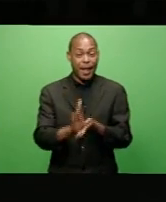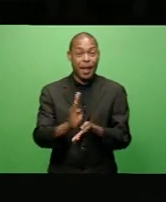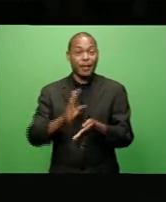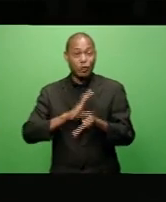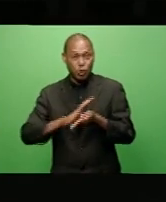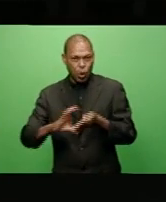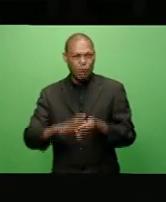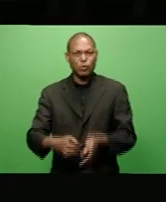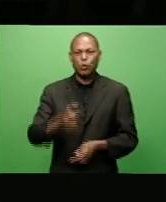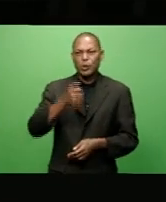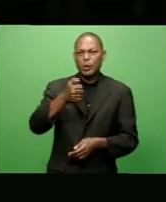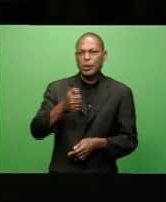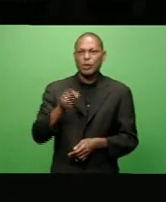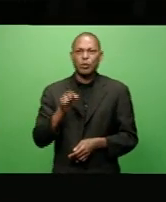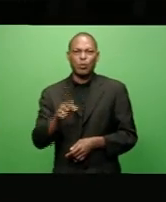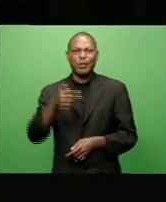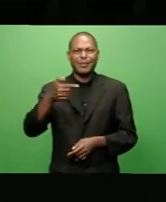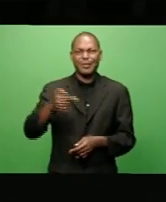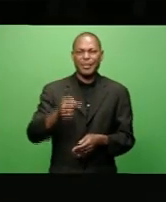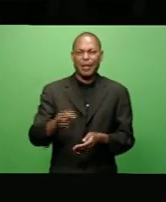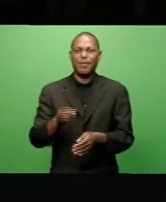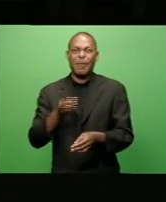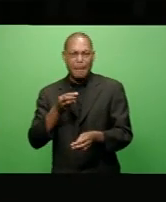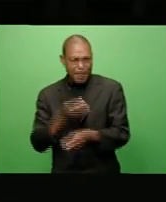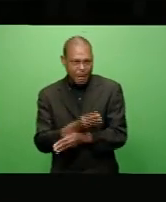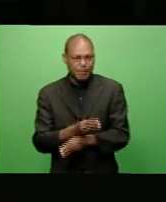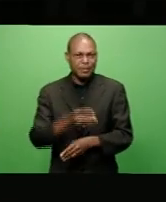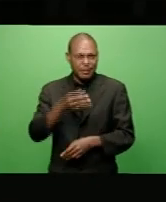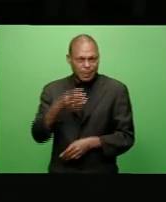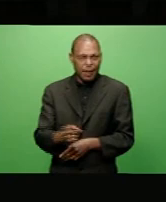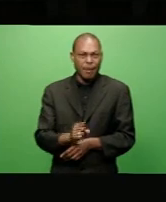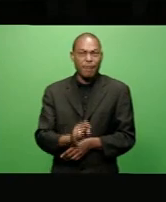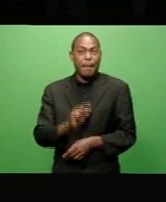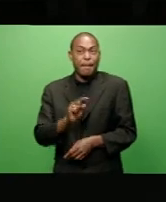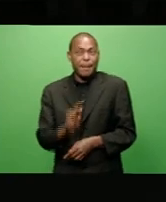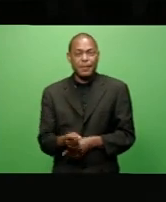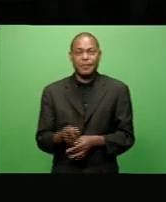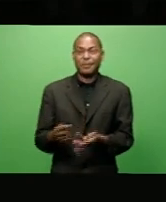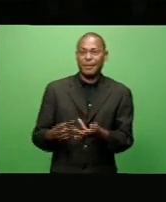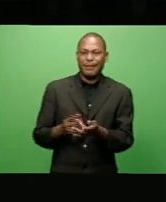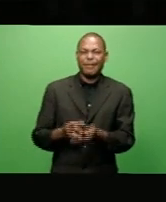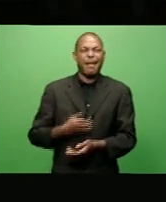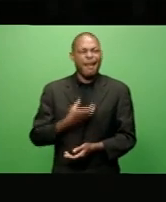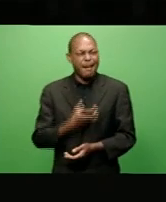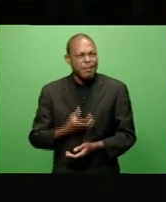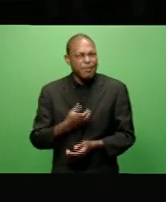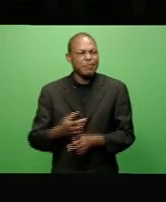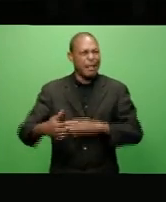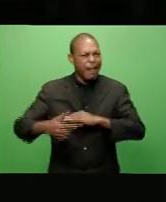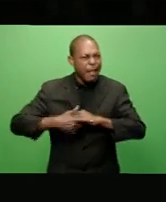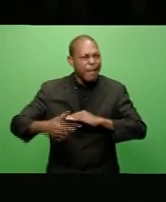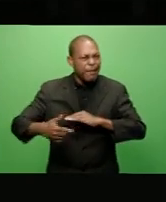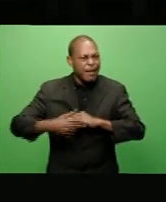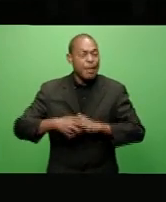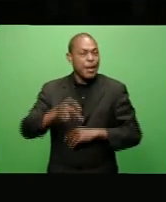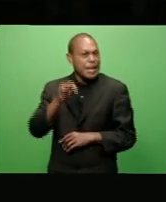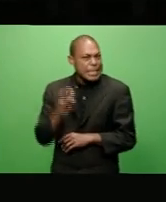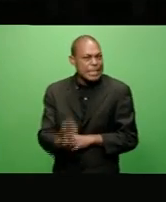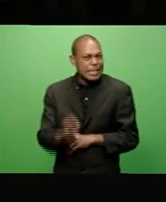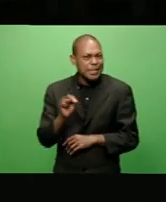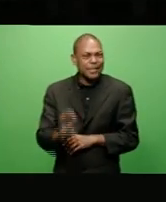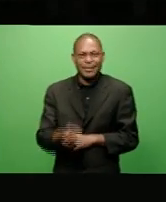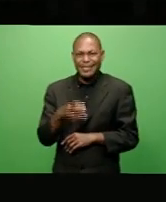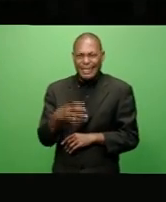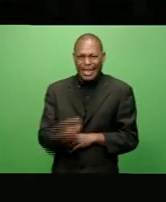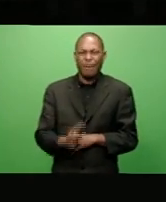6.7 months of retained imports. Although Foreign Reserve is at a comfortable level, for the time being, there is a need for a